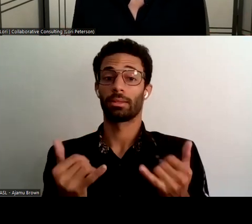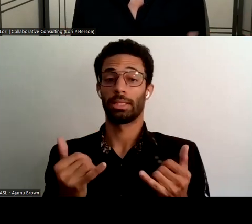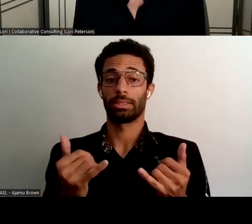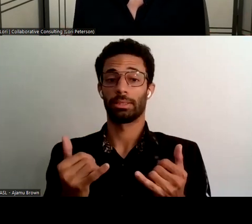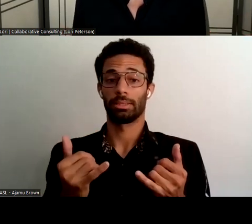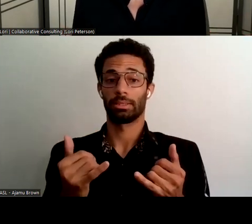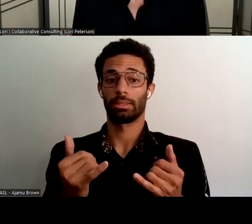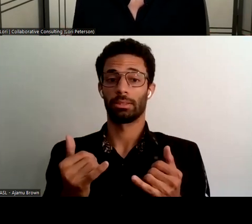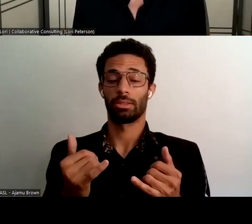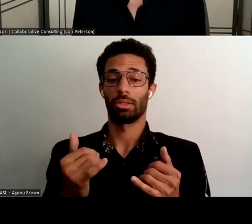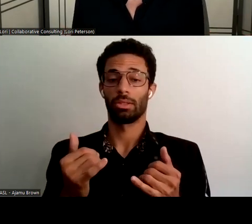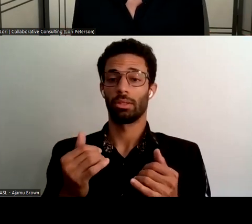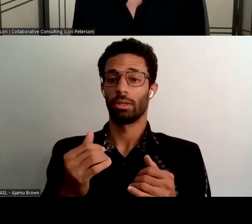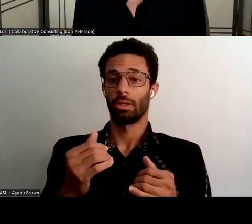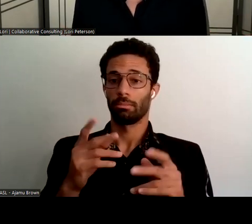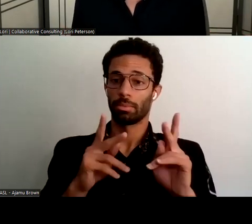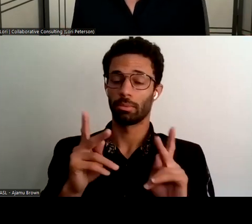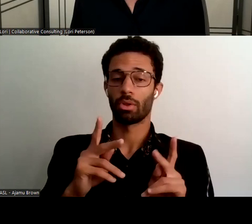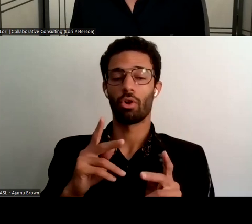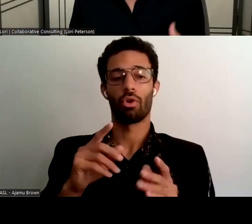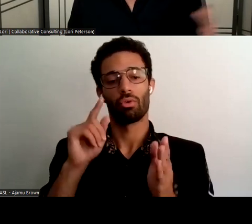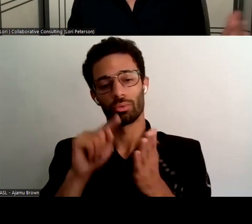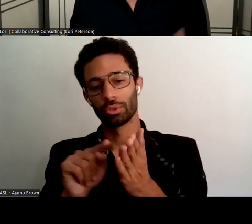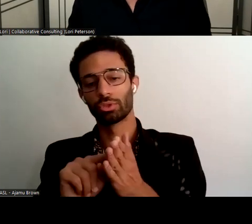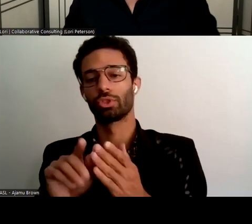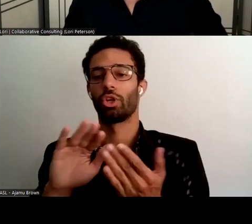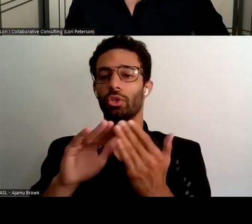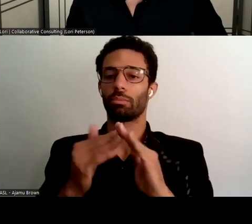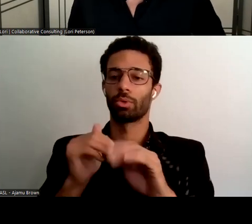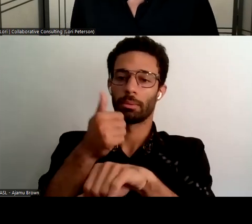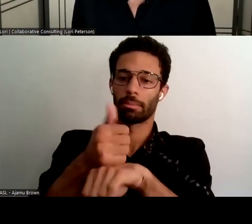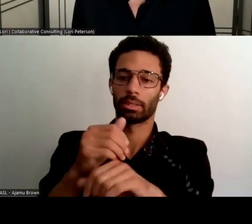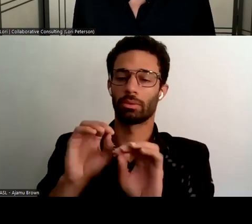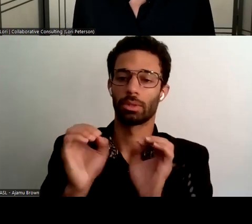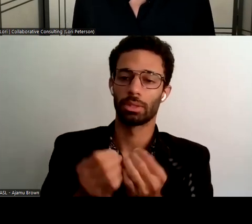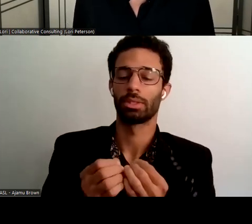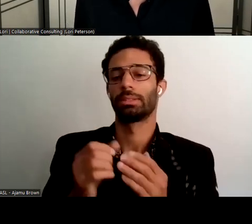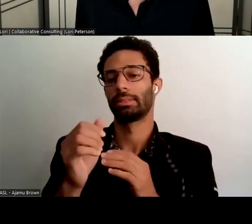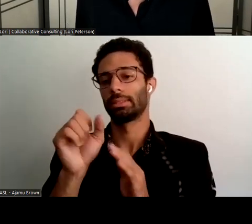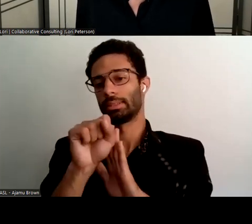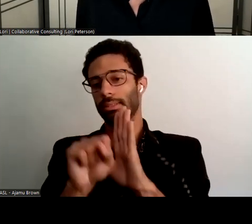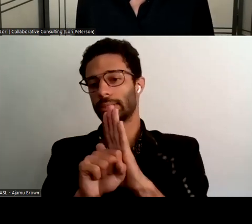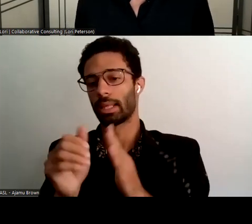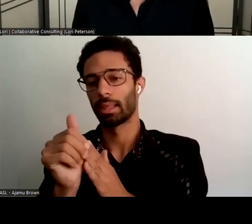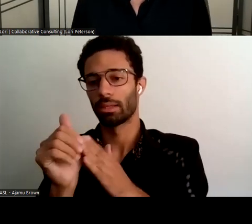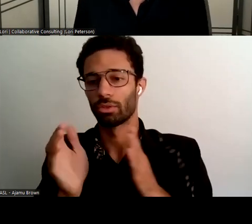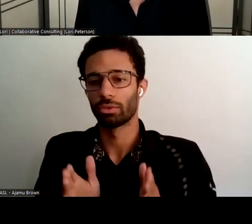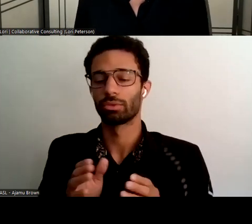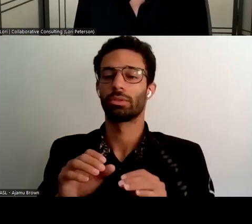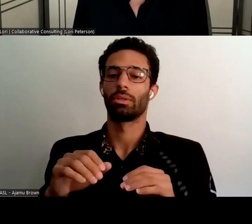researchers community-based organization other state leaders organizations associations